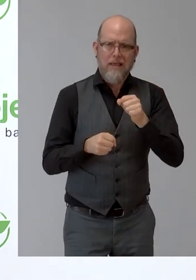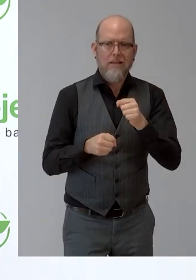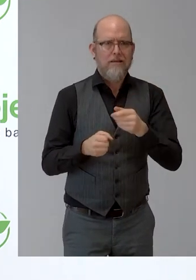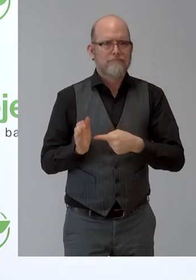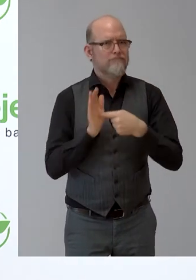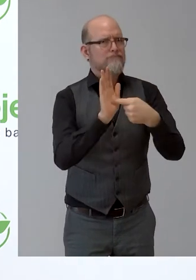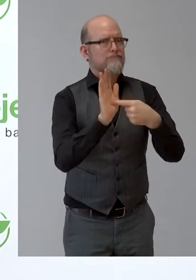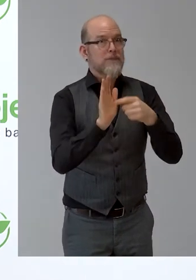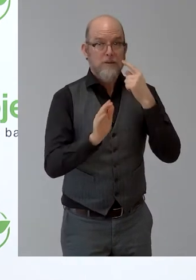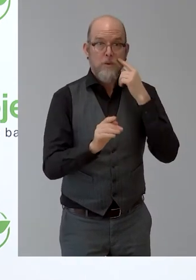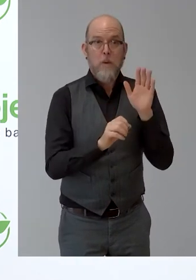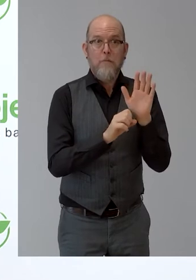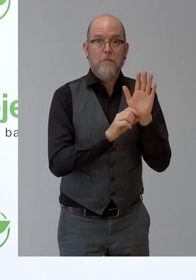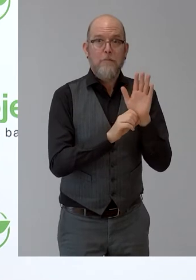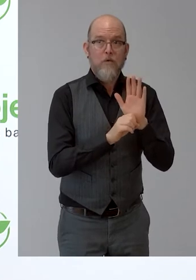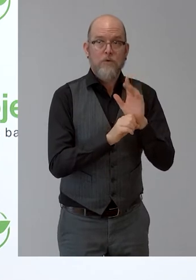two minutes.